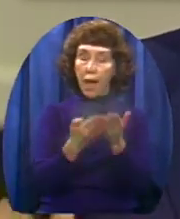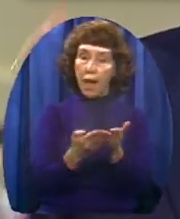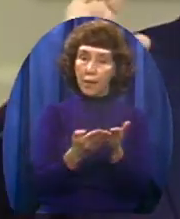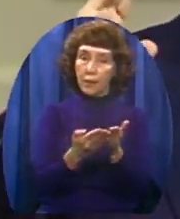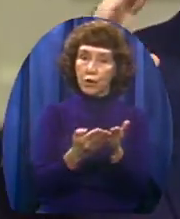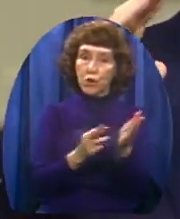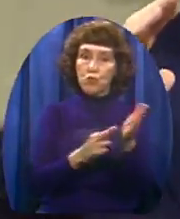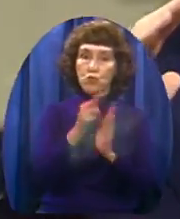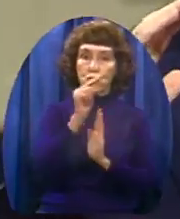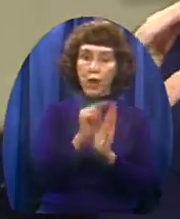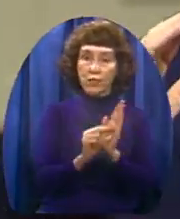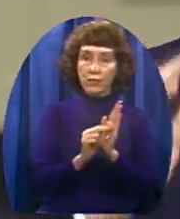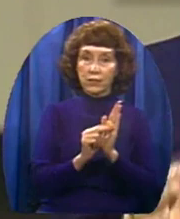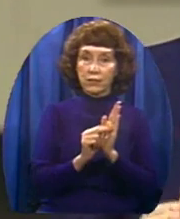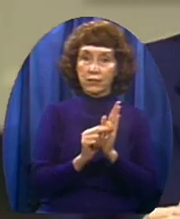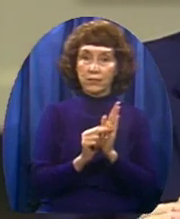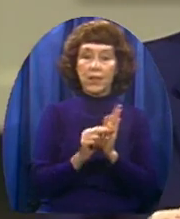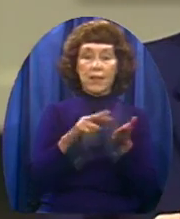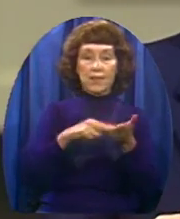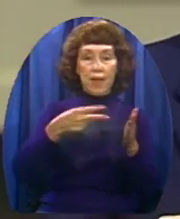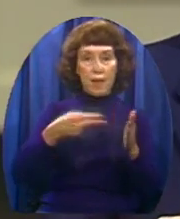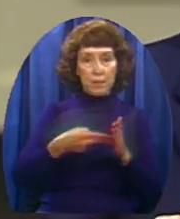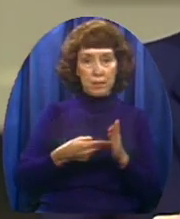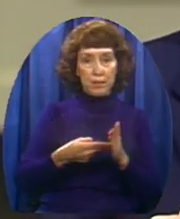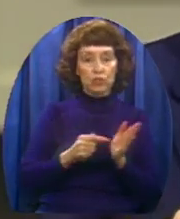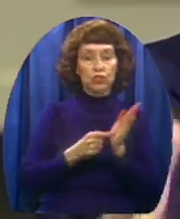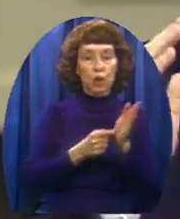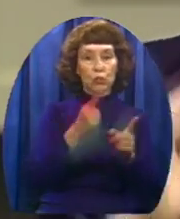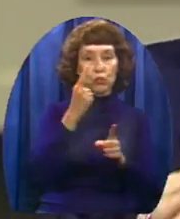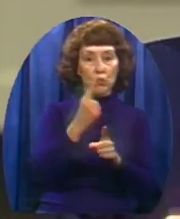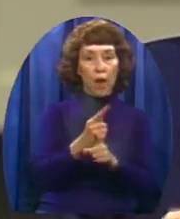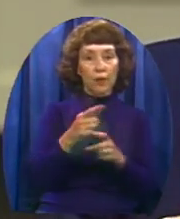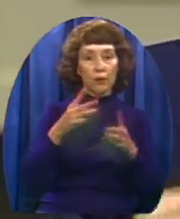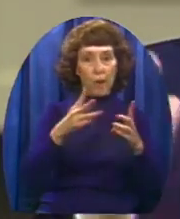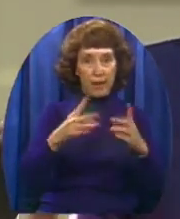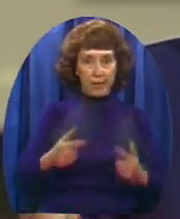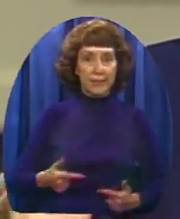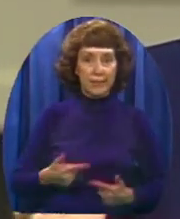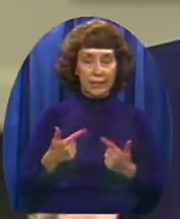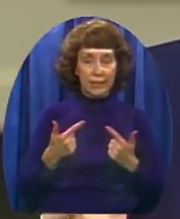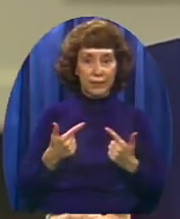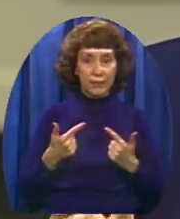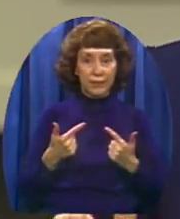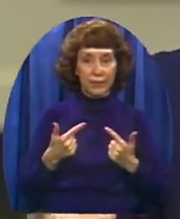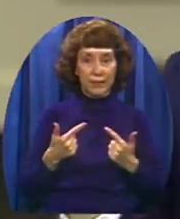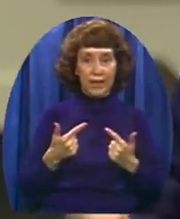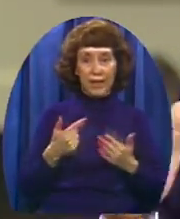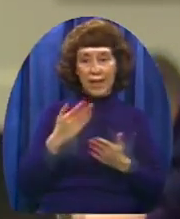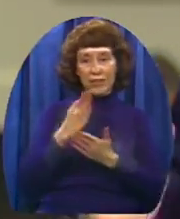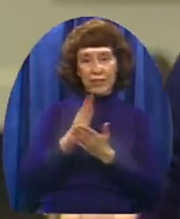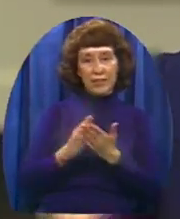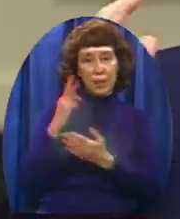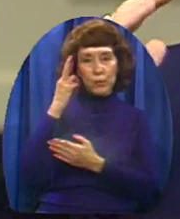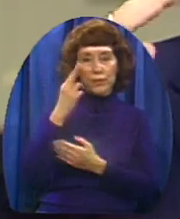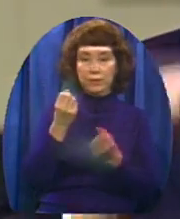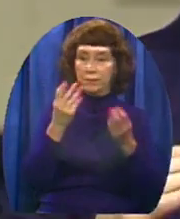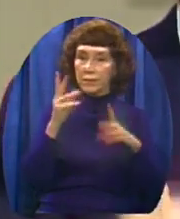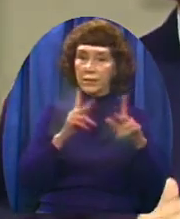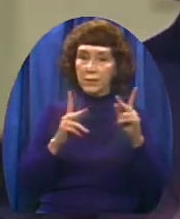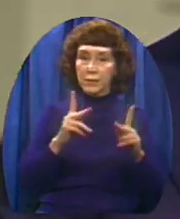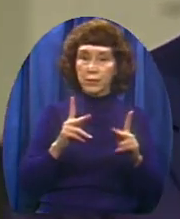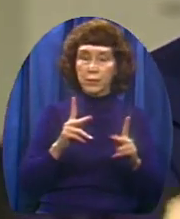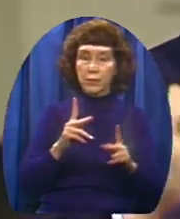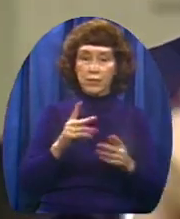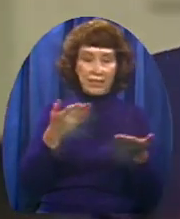That means we must stand up Against what is wrong in our generation And for somehow For some reason There are so many in this world Who do not